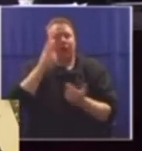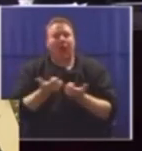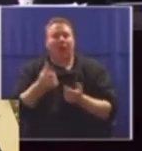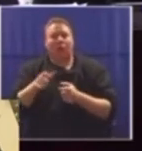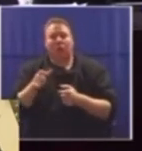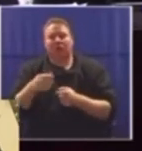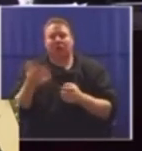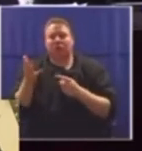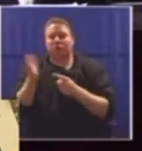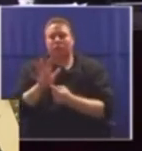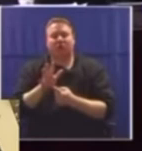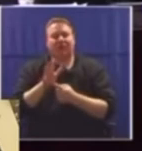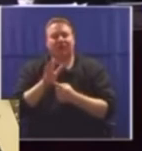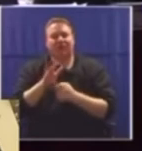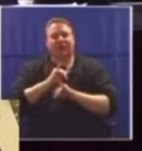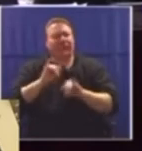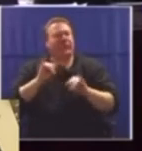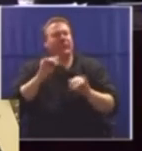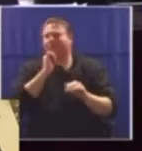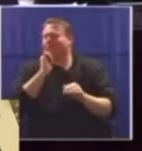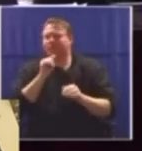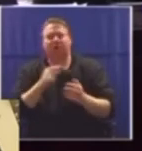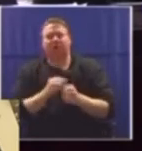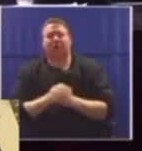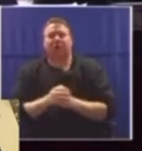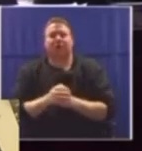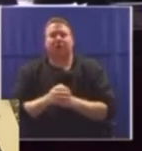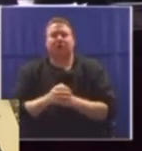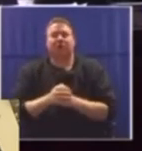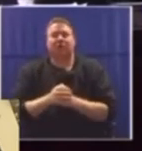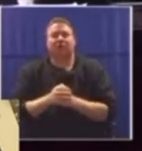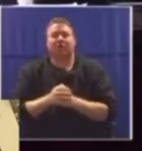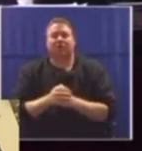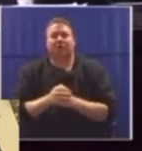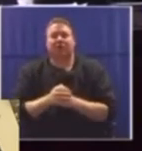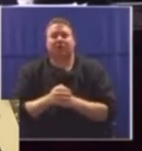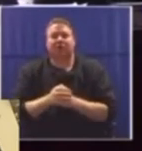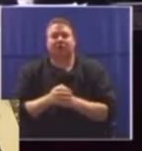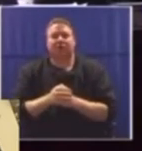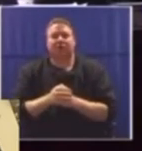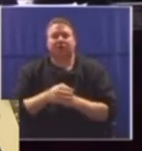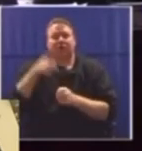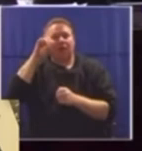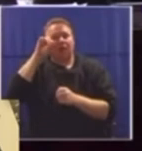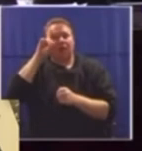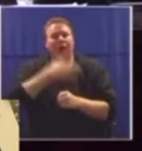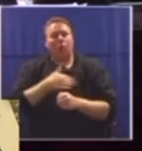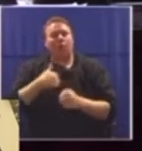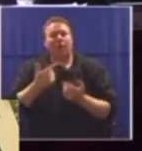underrepresented, and the government really breathes Black lawyer firms, especially those run by Black women.